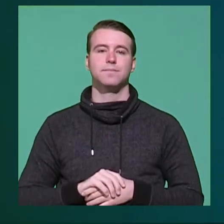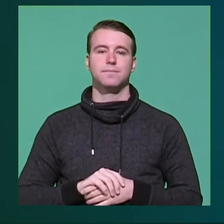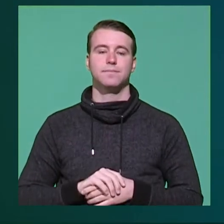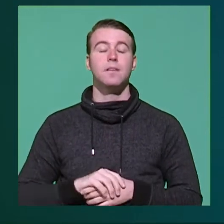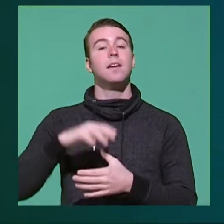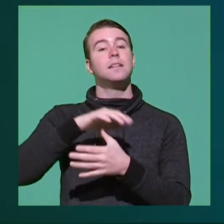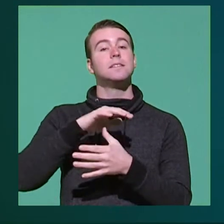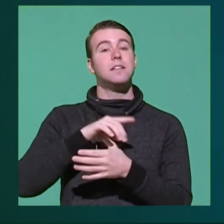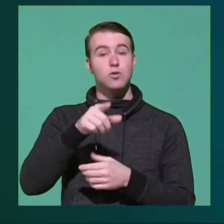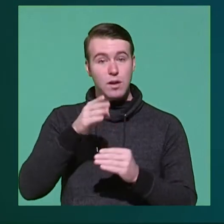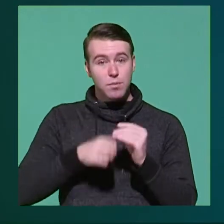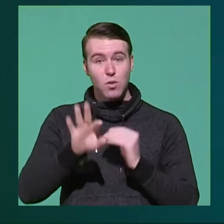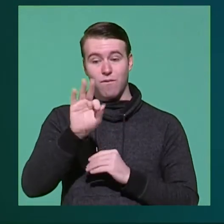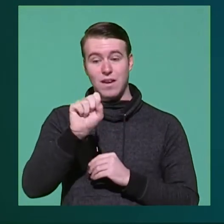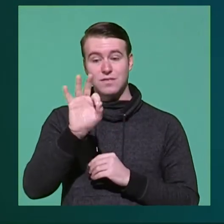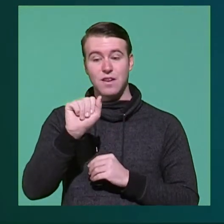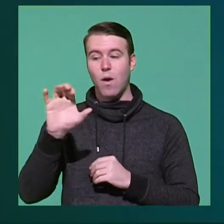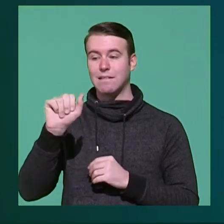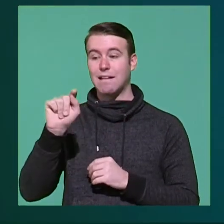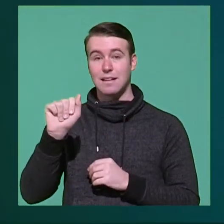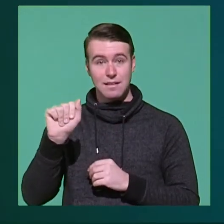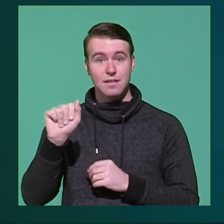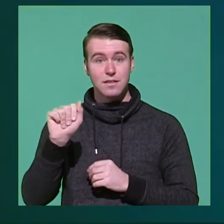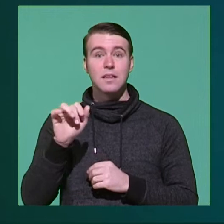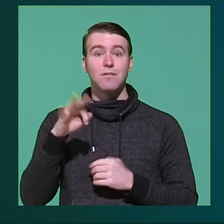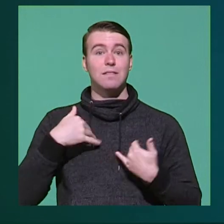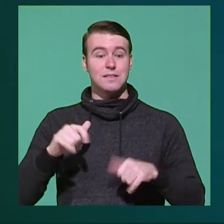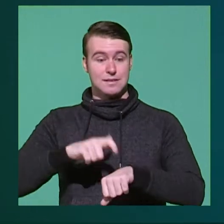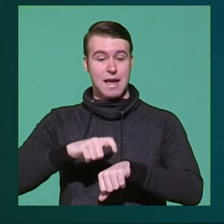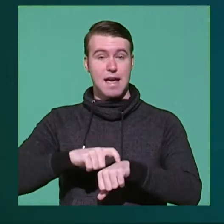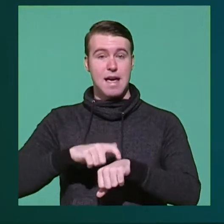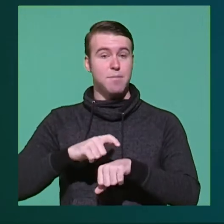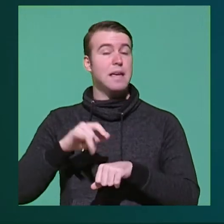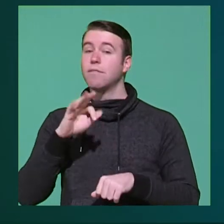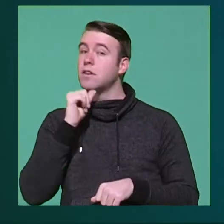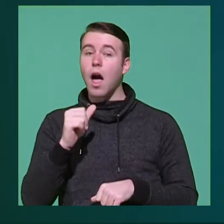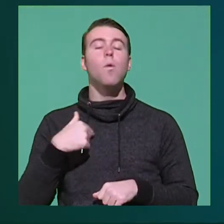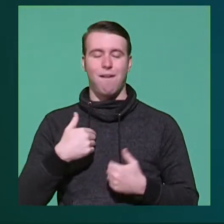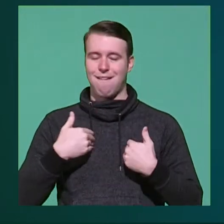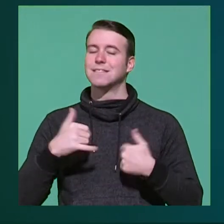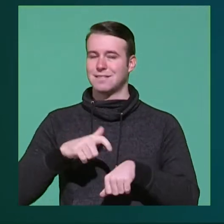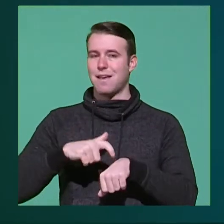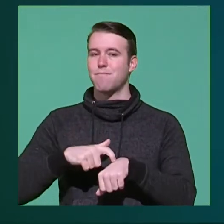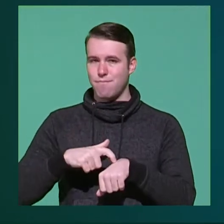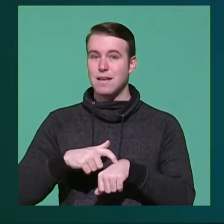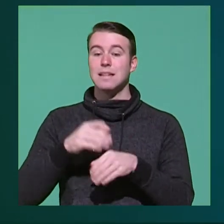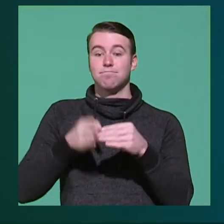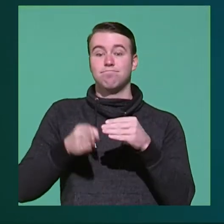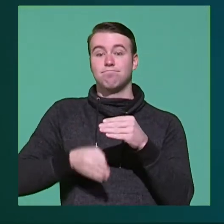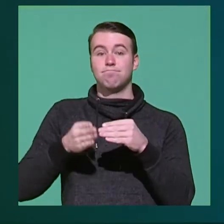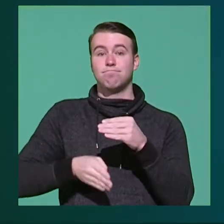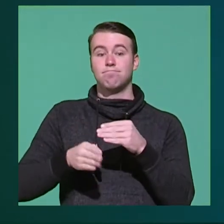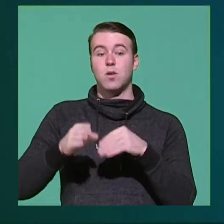Seniors, have you completed your FAFSA or CATA? If there is still time, if not, there is still time. Deadline is